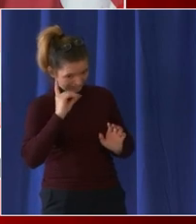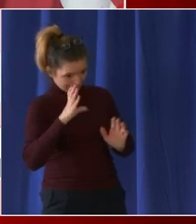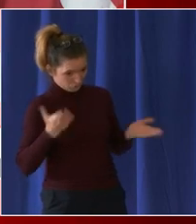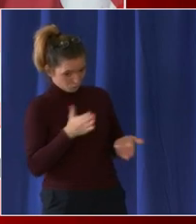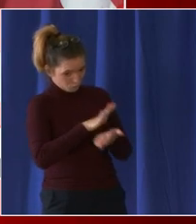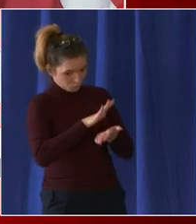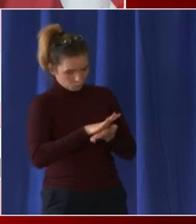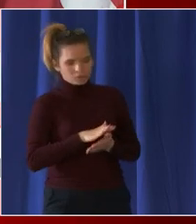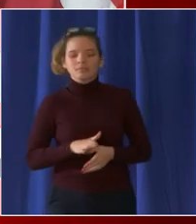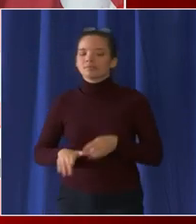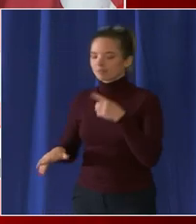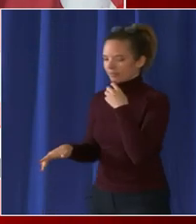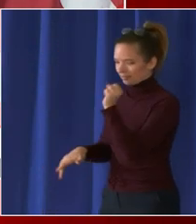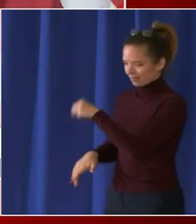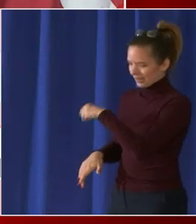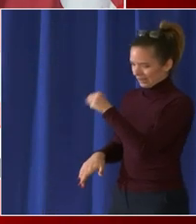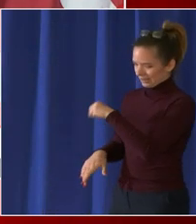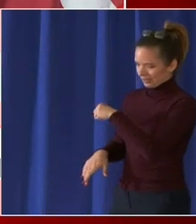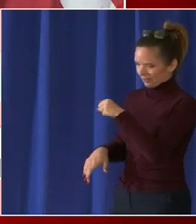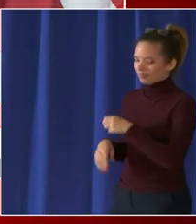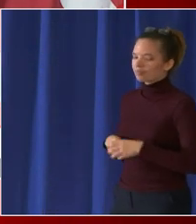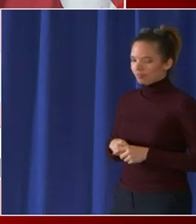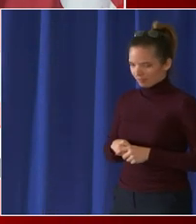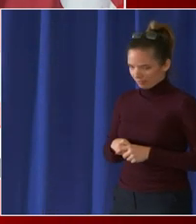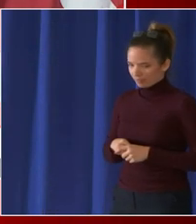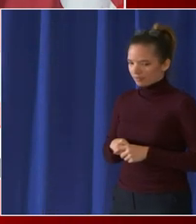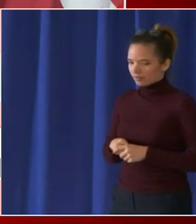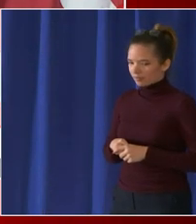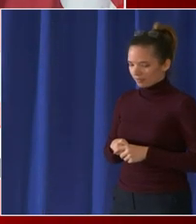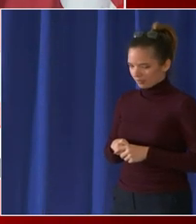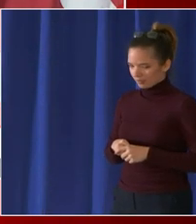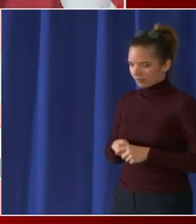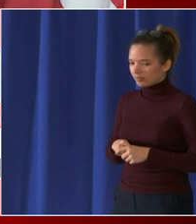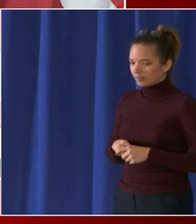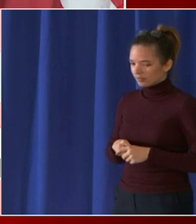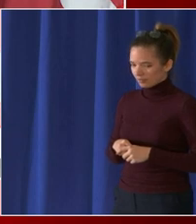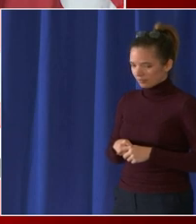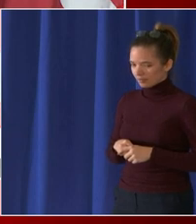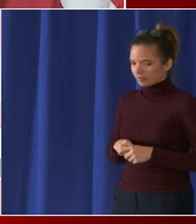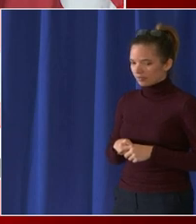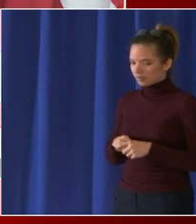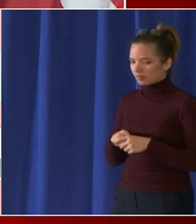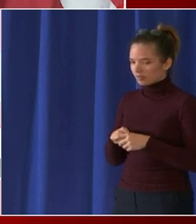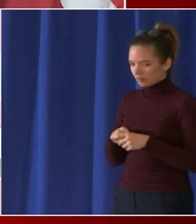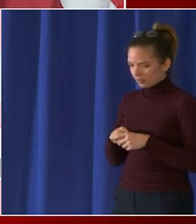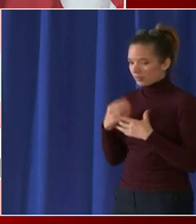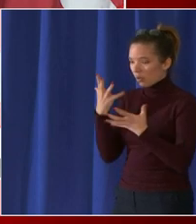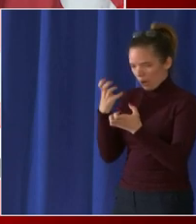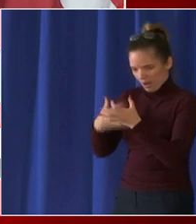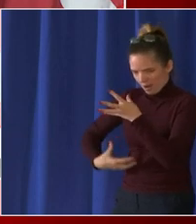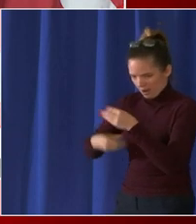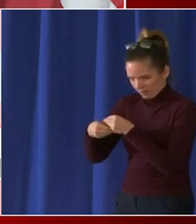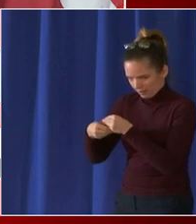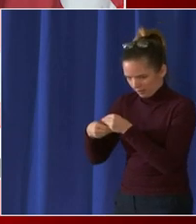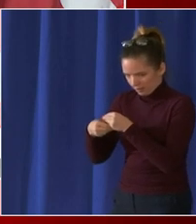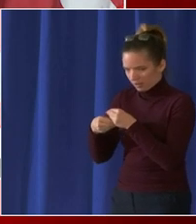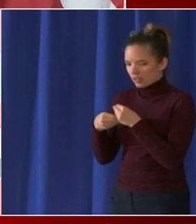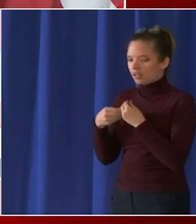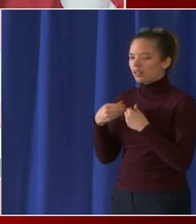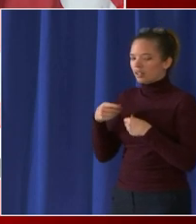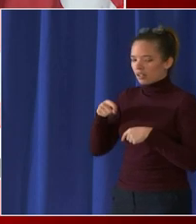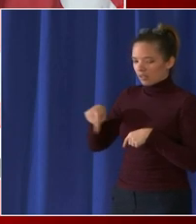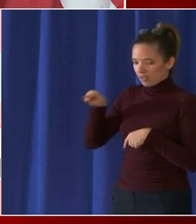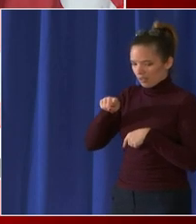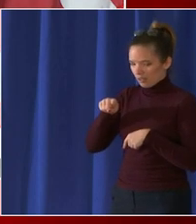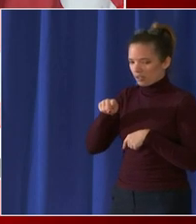if we can um put in one place the public charter schools um results as well um and so we'll work on getting